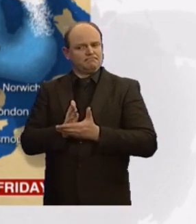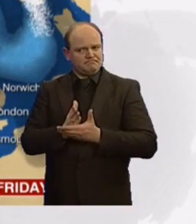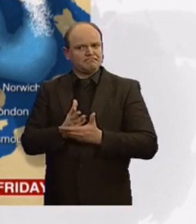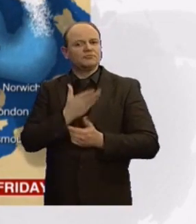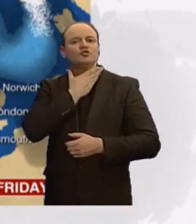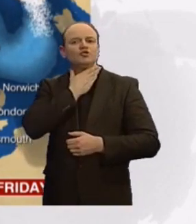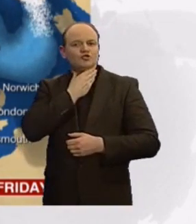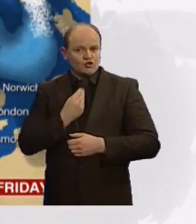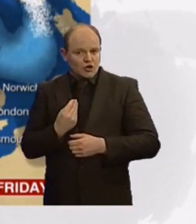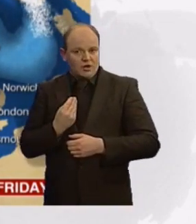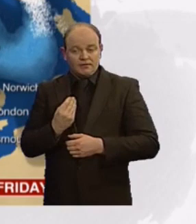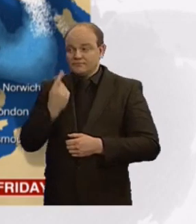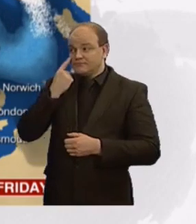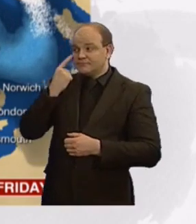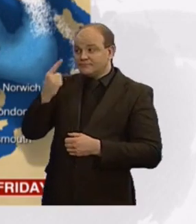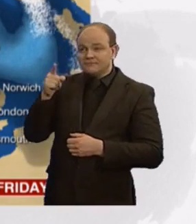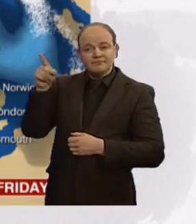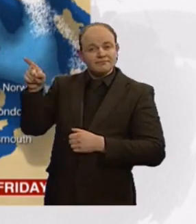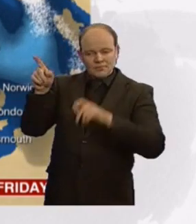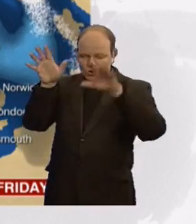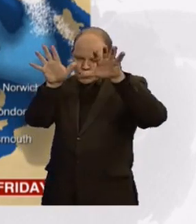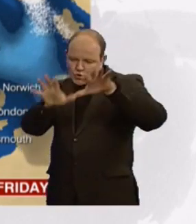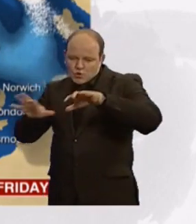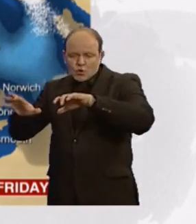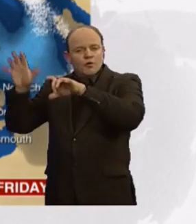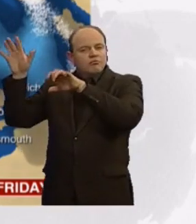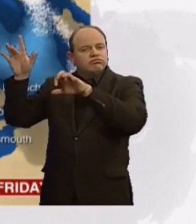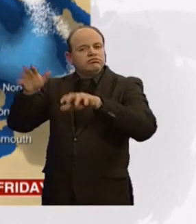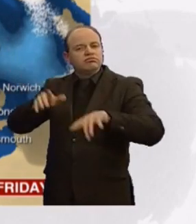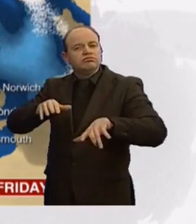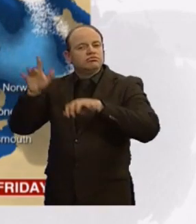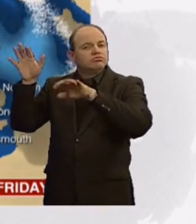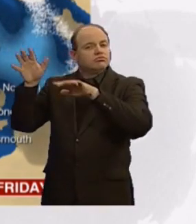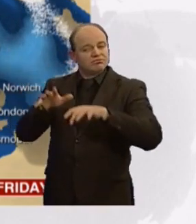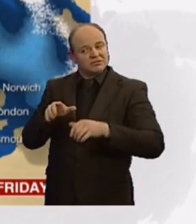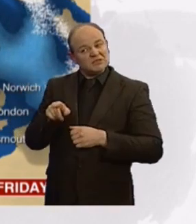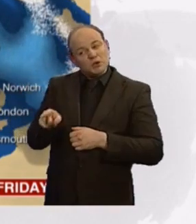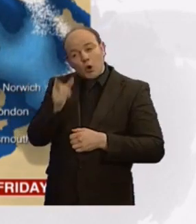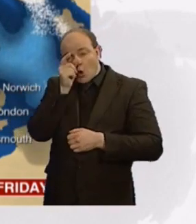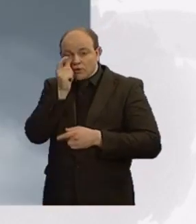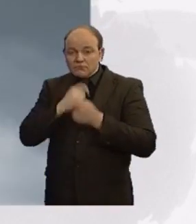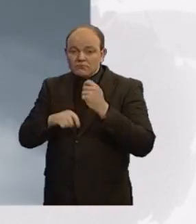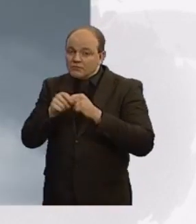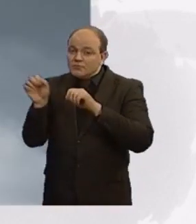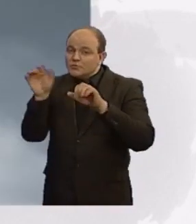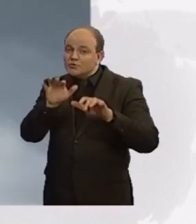east will bring some outbreaks of rain to eastern areas, maybe some winterness to the tops of the hills.